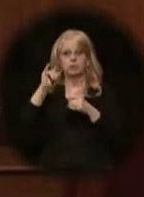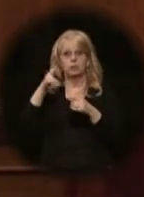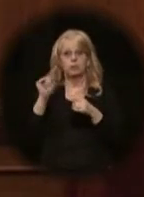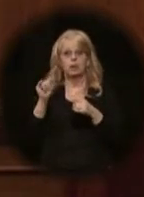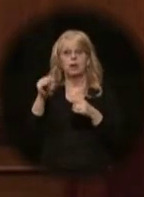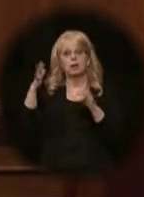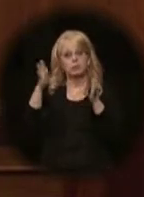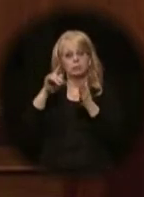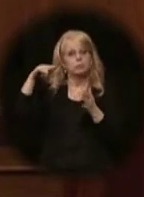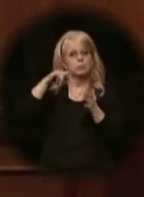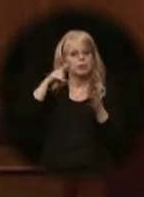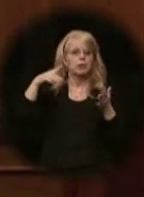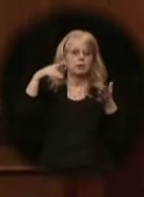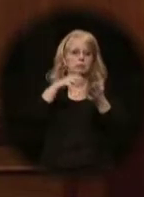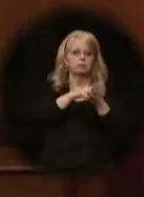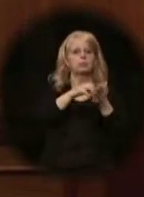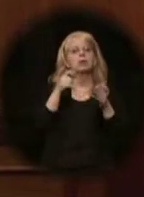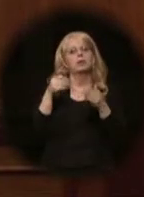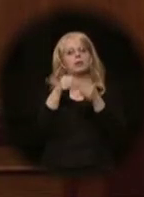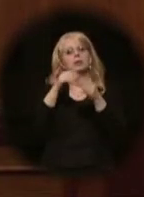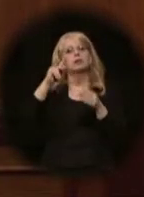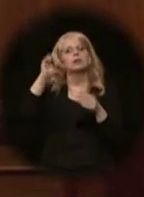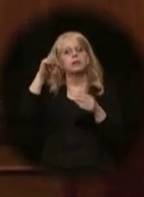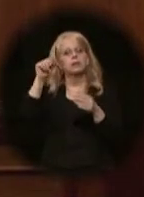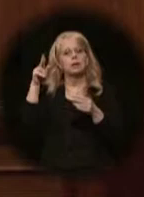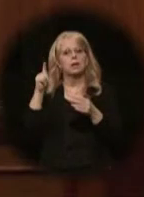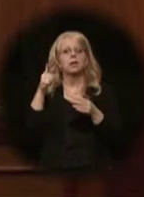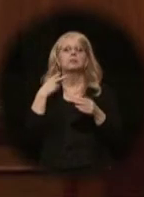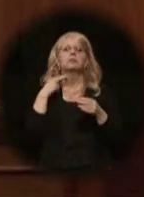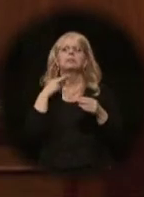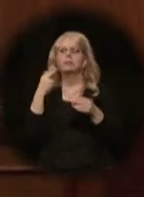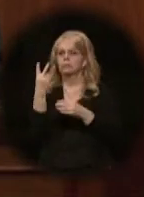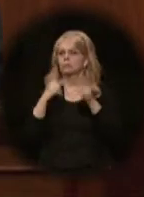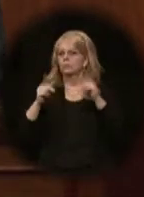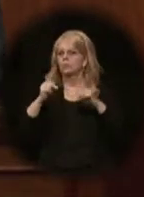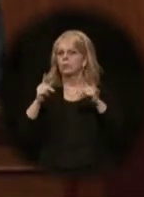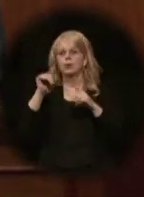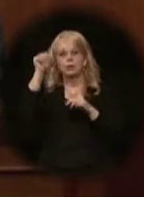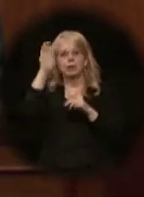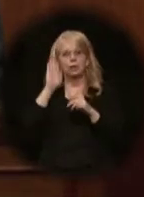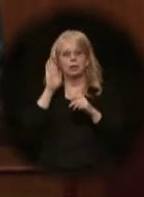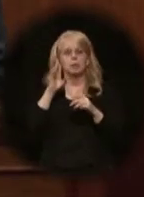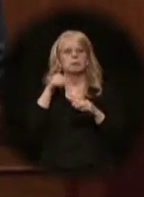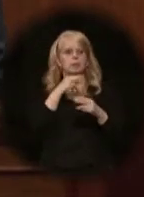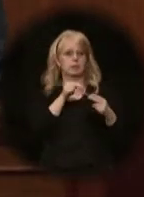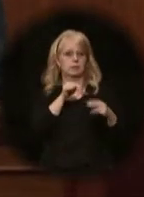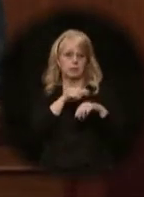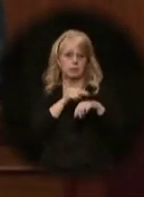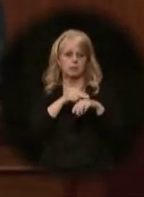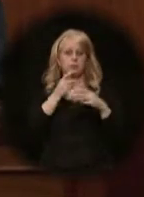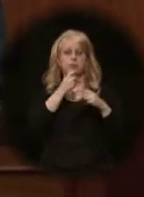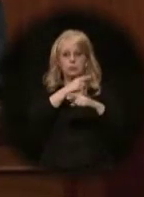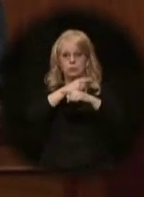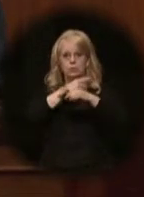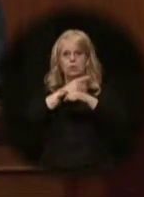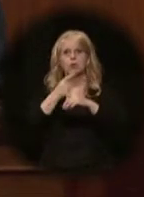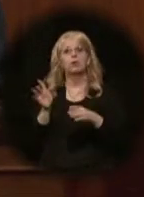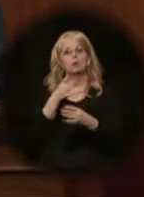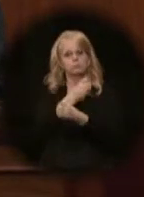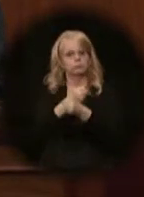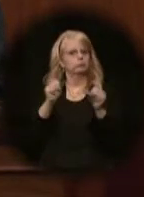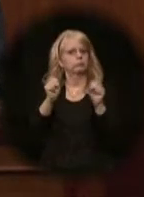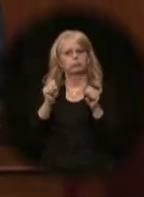plane crash-landed outside Talkeetna and stranded two people. The Alaska Air National Guard, which rescued the two victims, set a milestone.